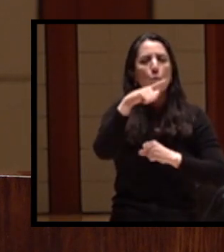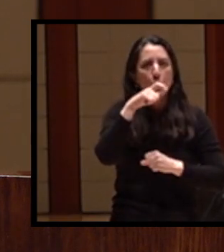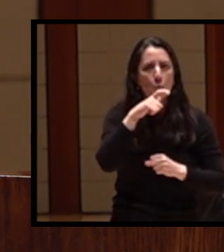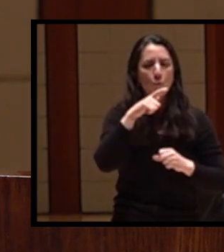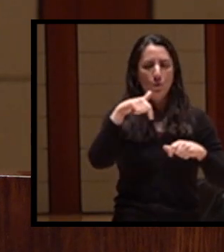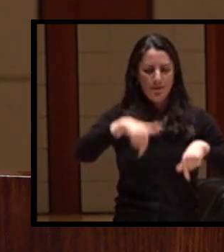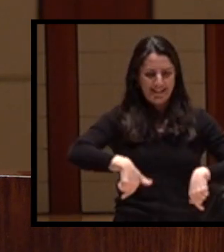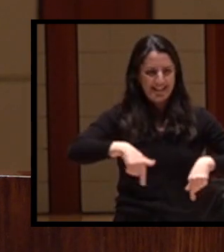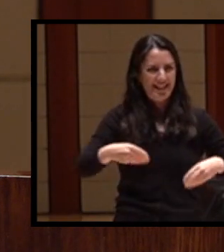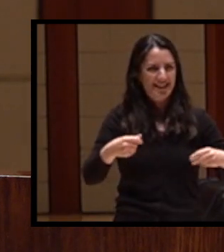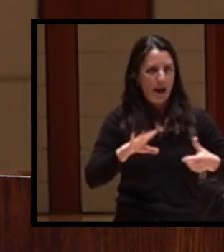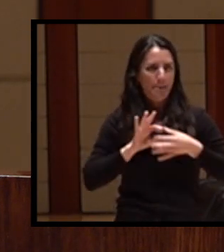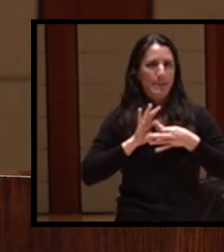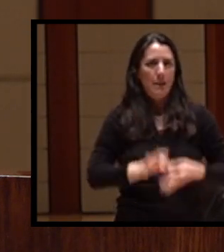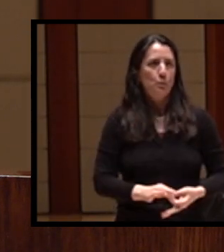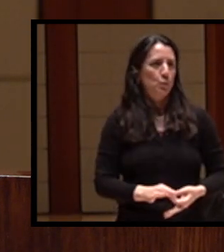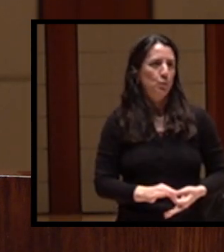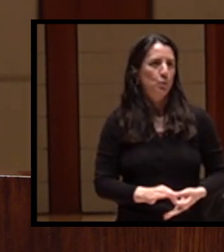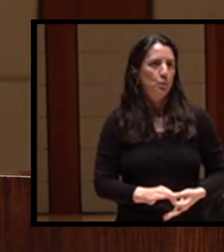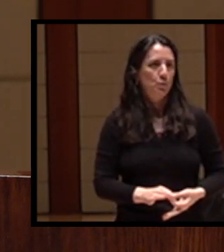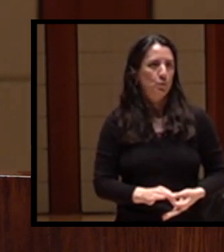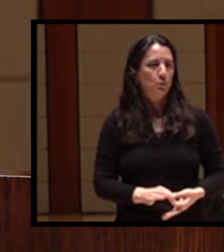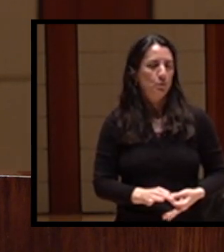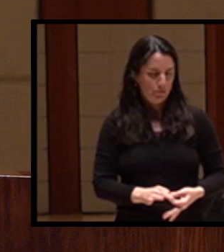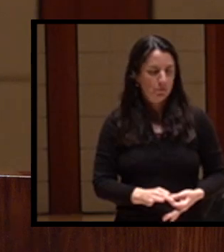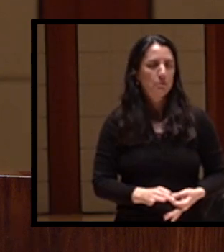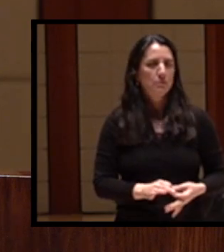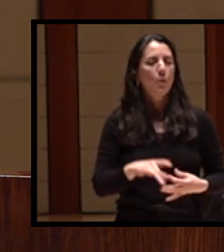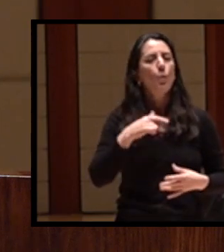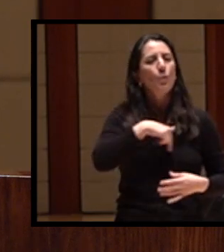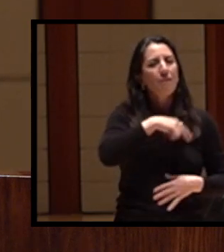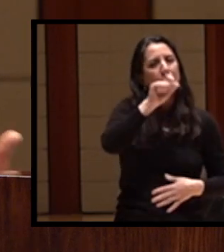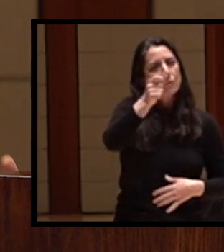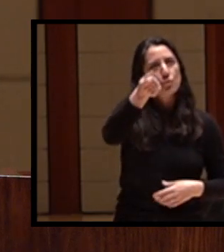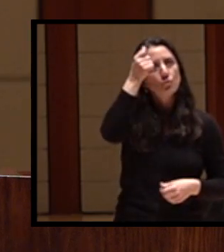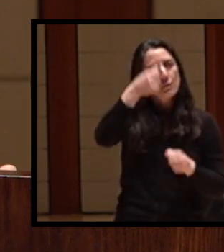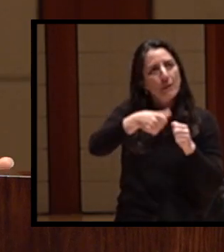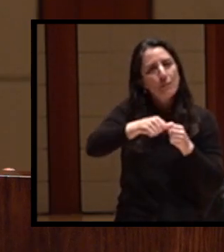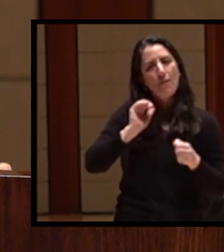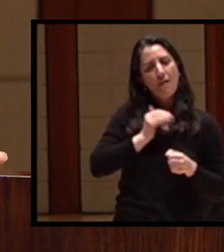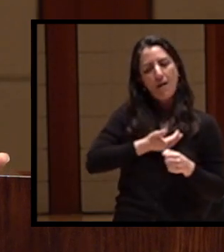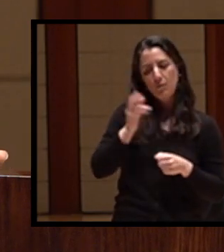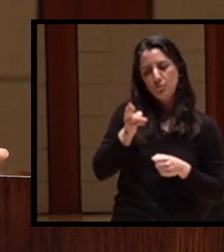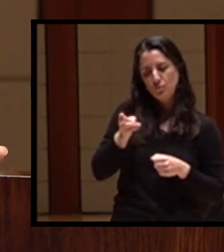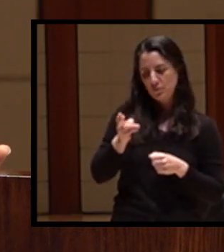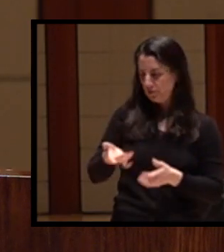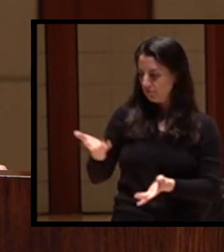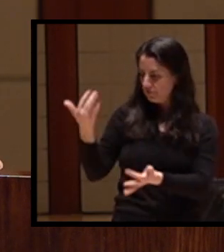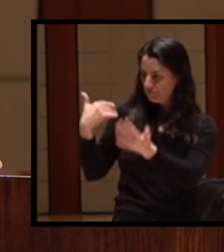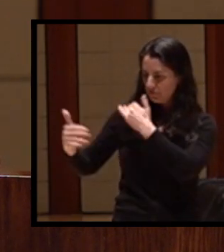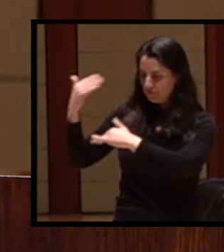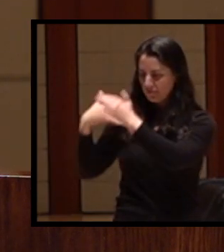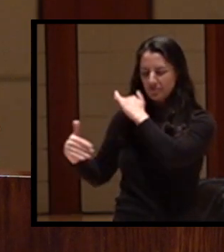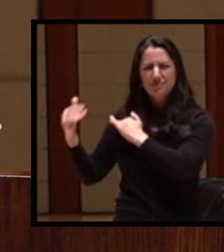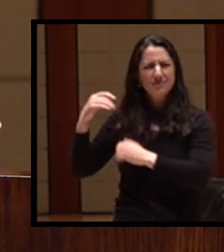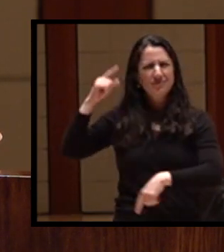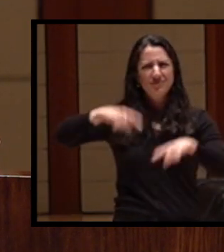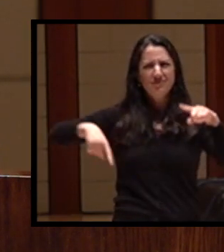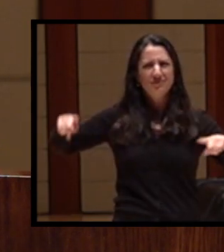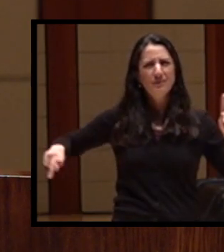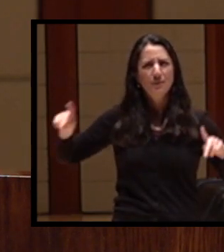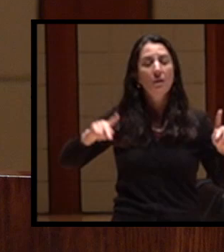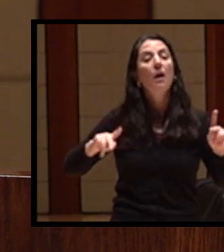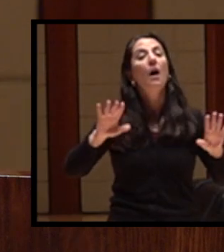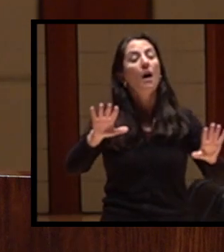history and that the way to move forward is to acknowledge that there have been historical wrongs but that's